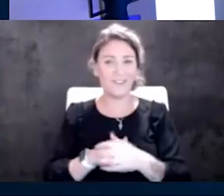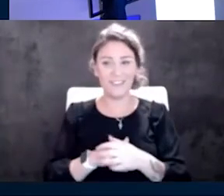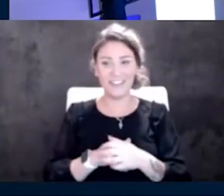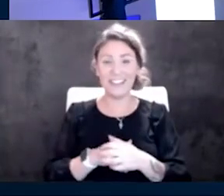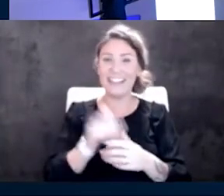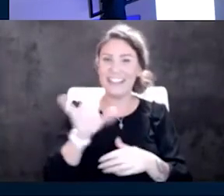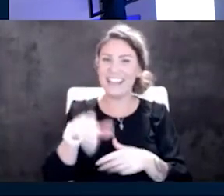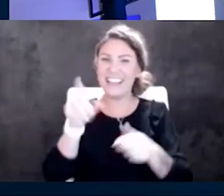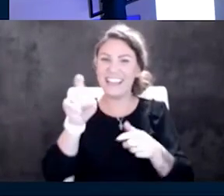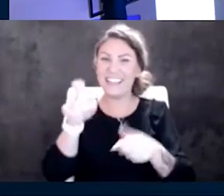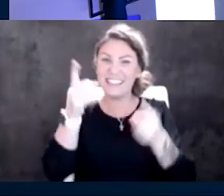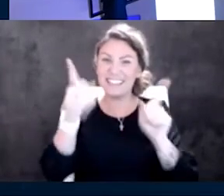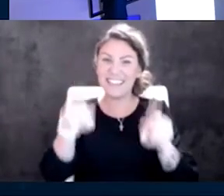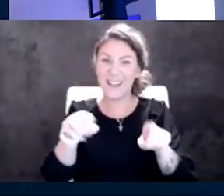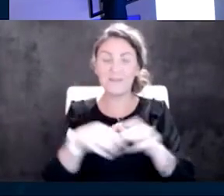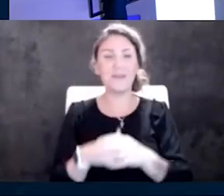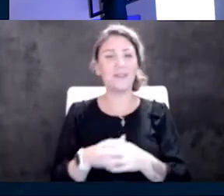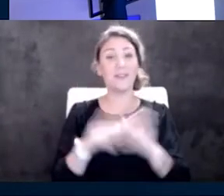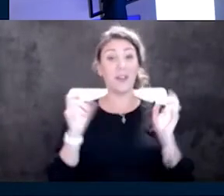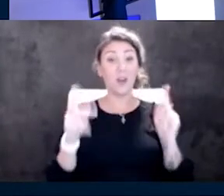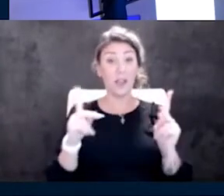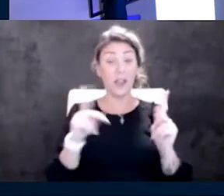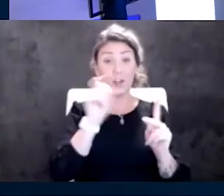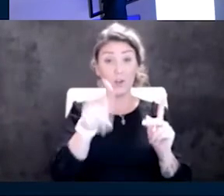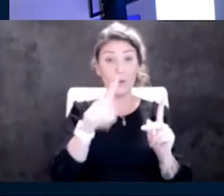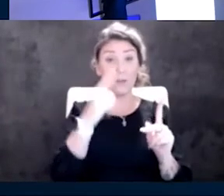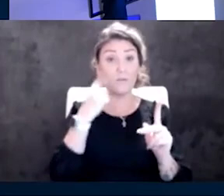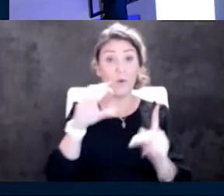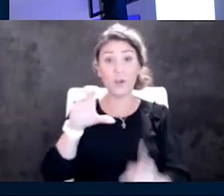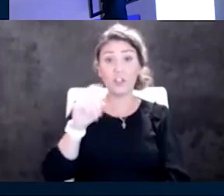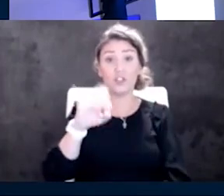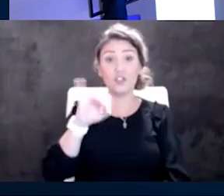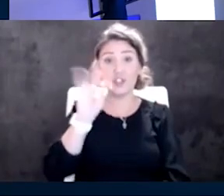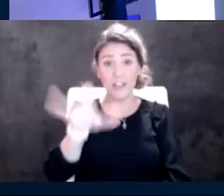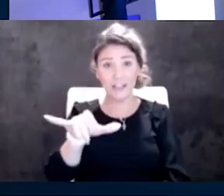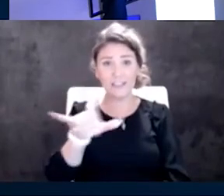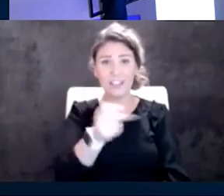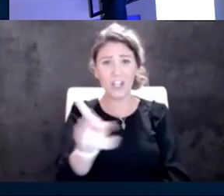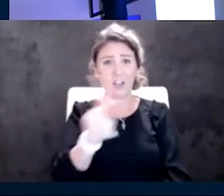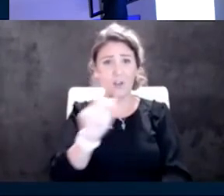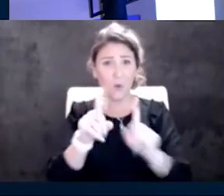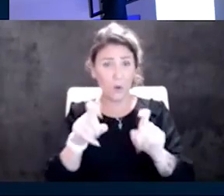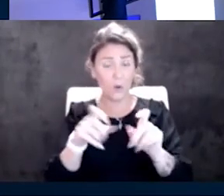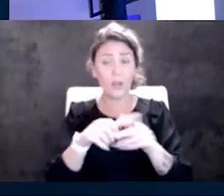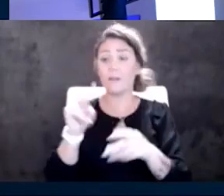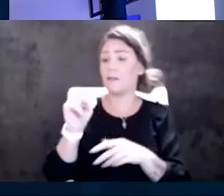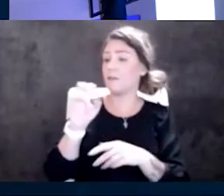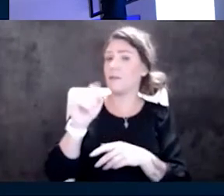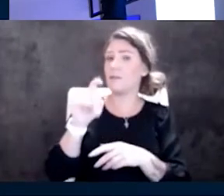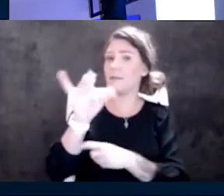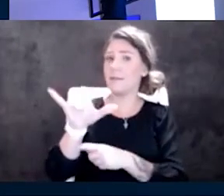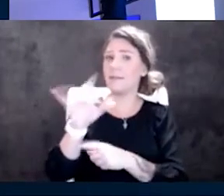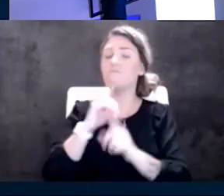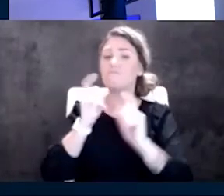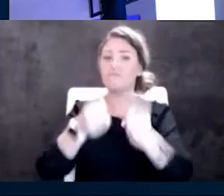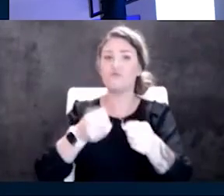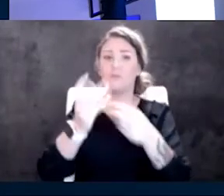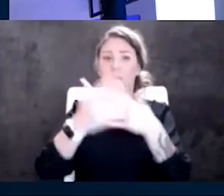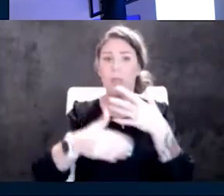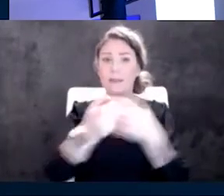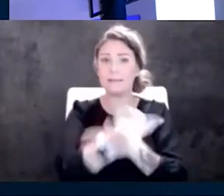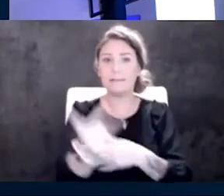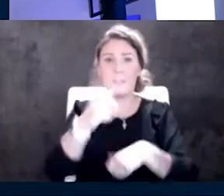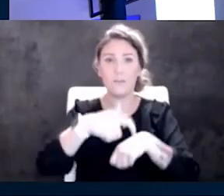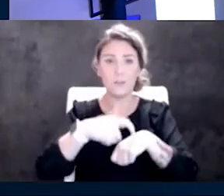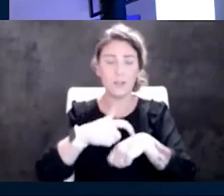happening. Okay. So I do have a question for Chelsea. A couple of questions, actually. Nancy has donated blood several times, four or five times